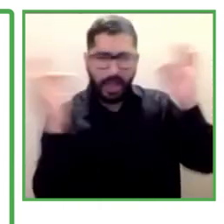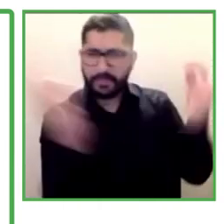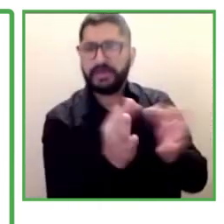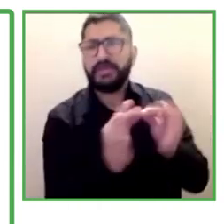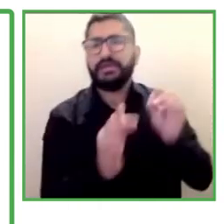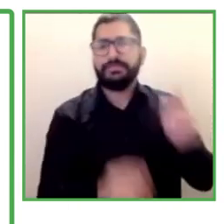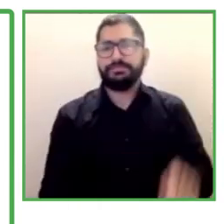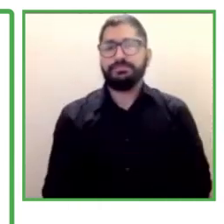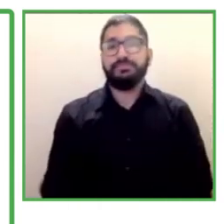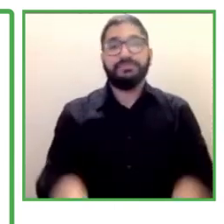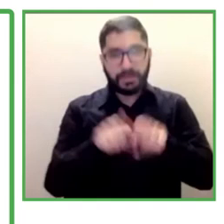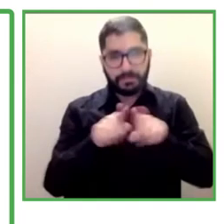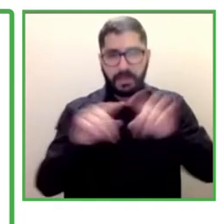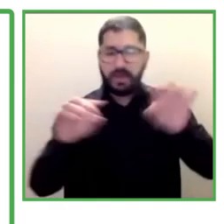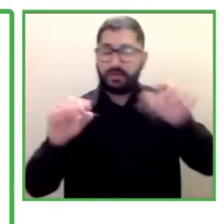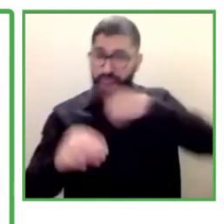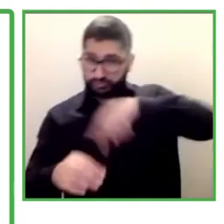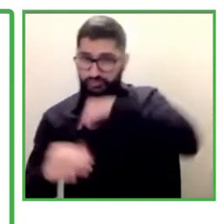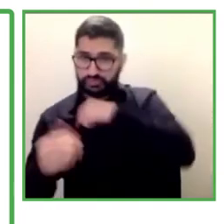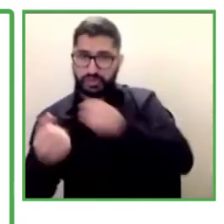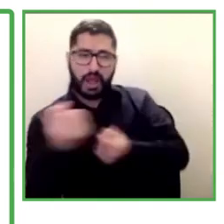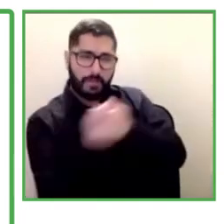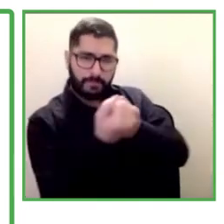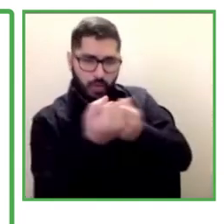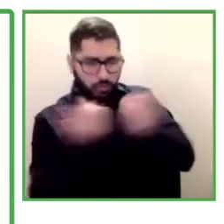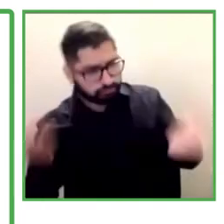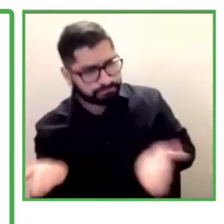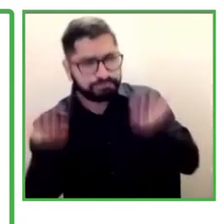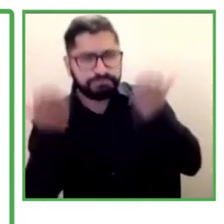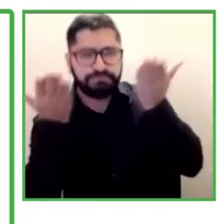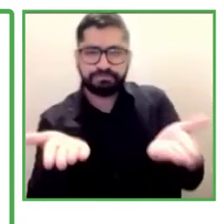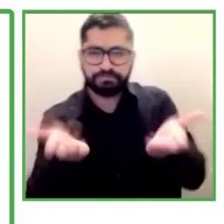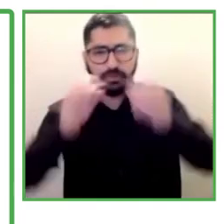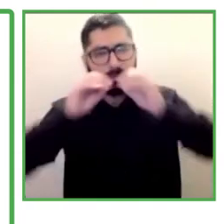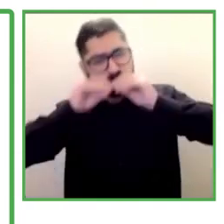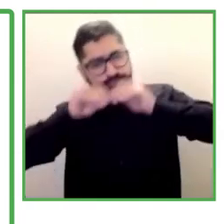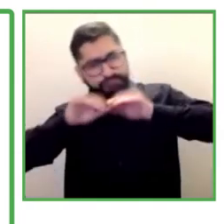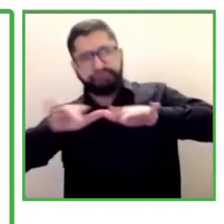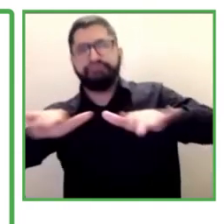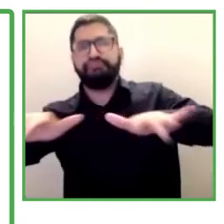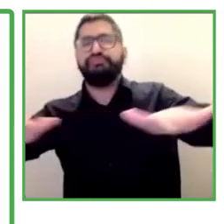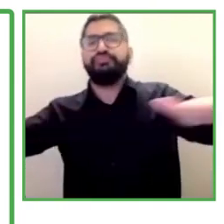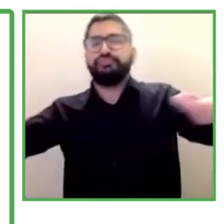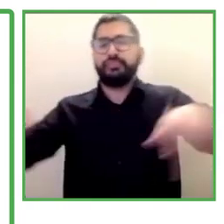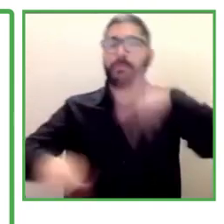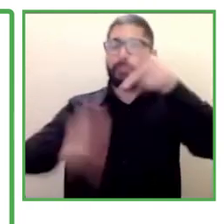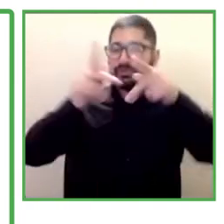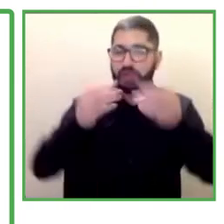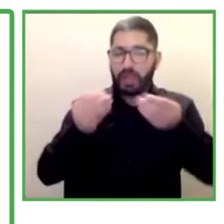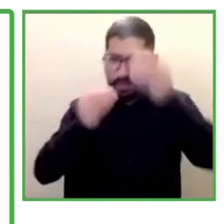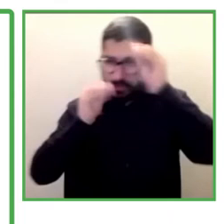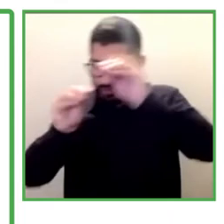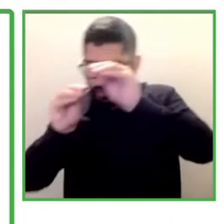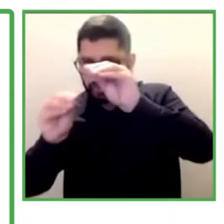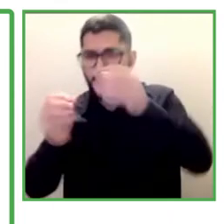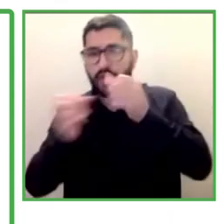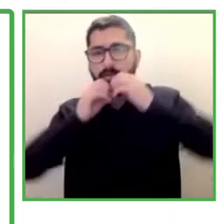So the support that we provide is that we spread training material.